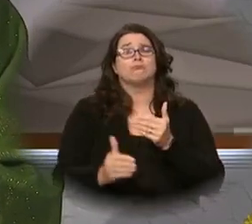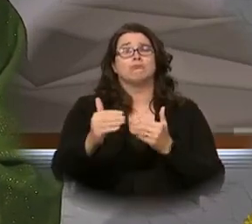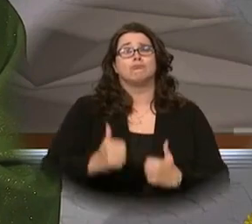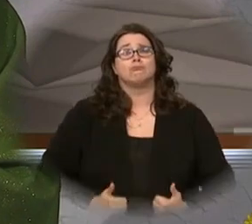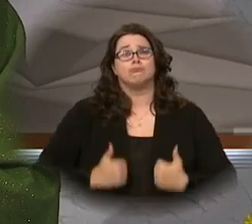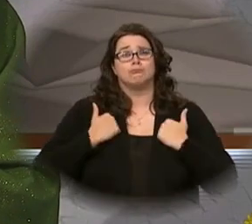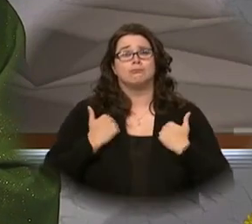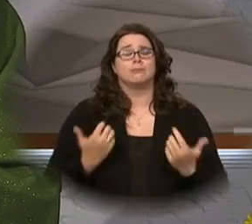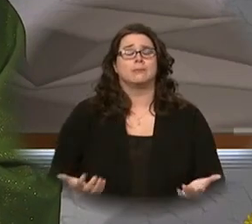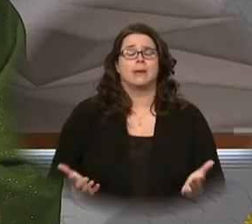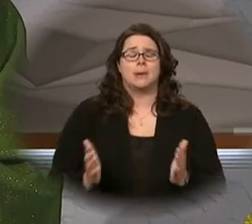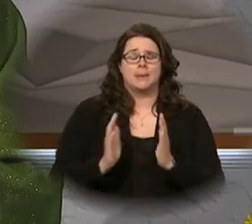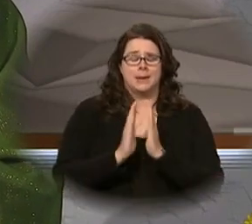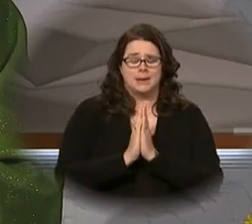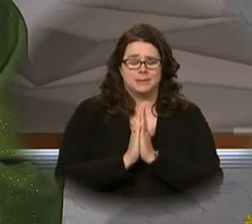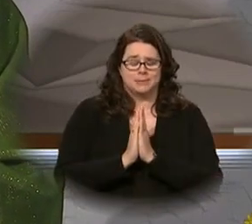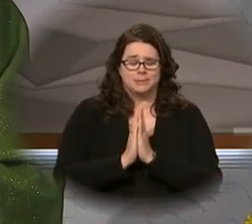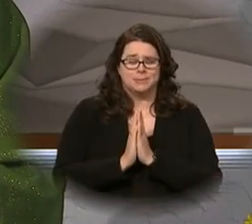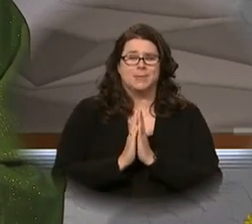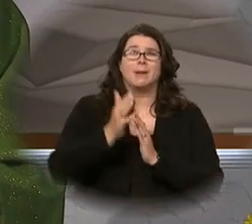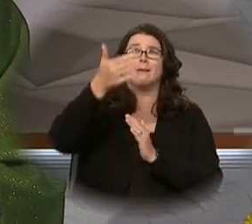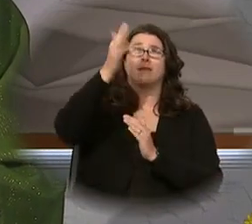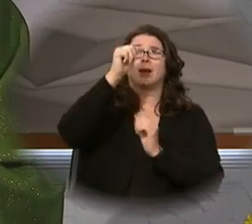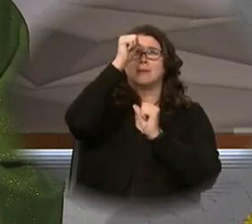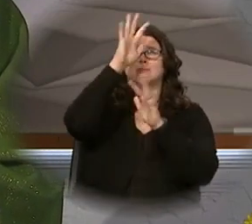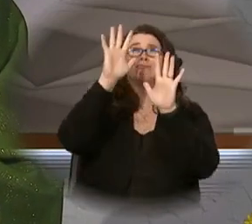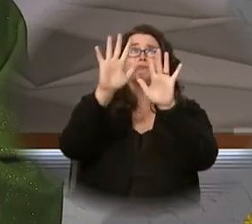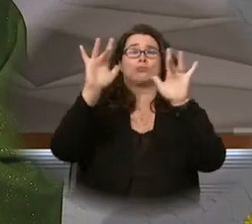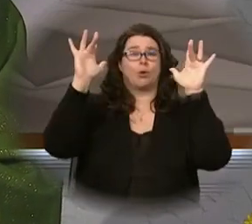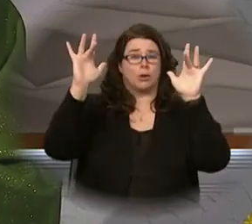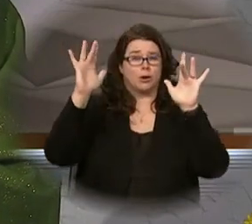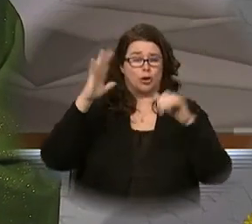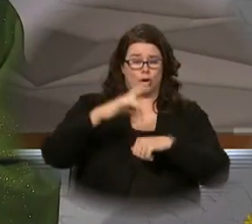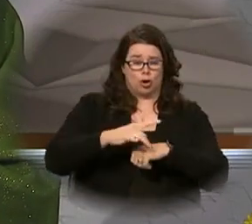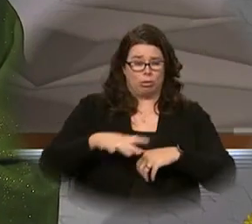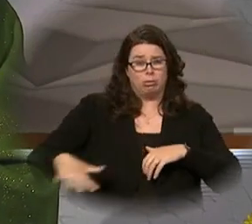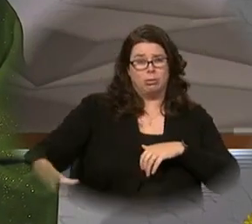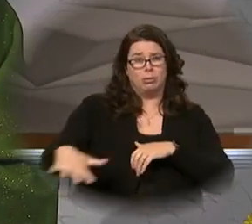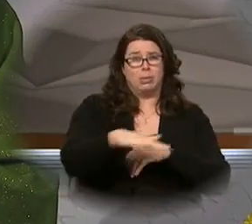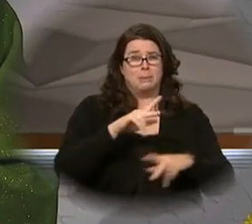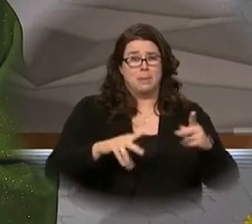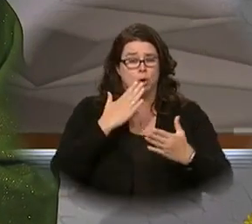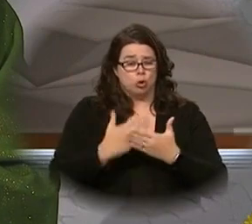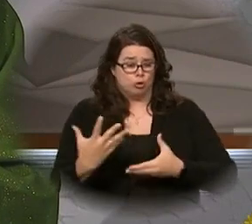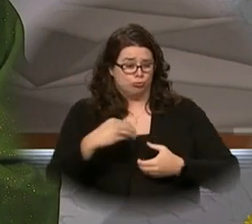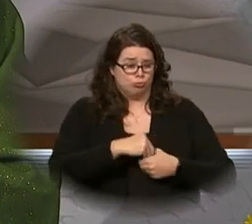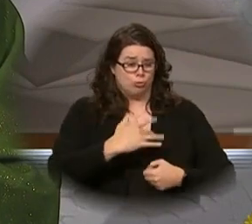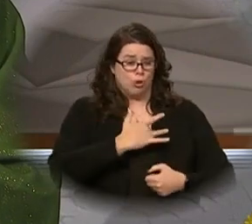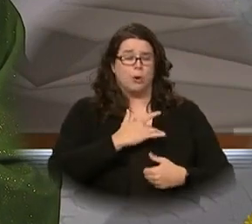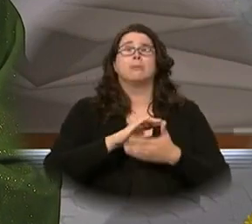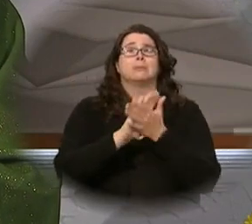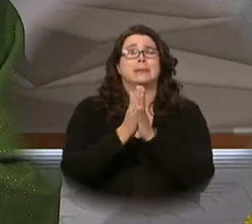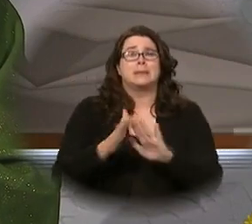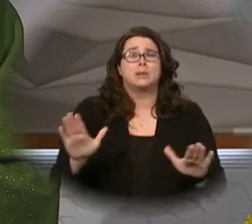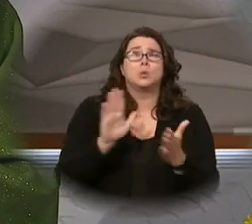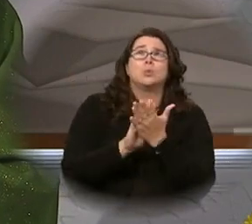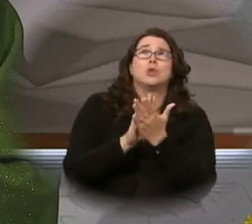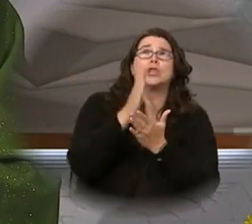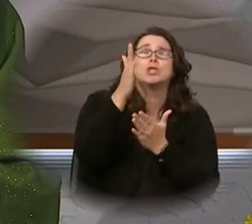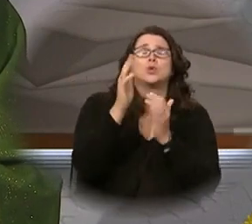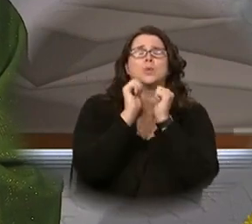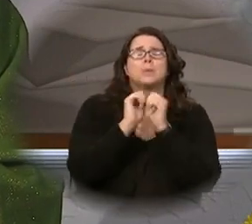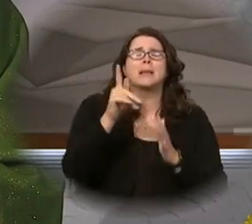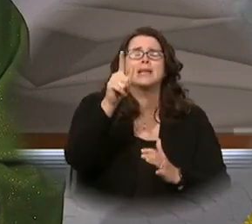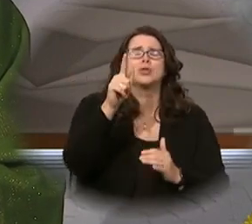everlasting amen glory to God in the highest and on earth peace to people of goodwill we praise you